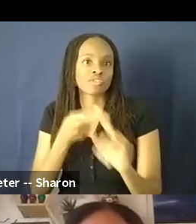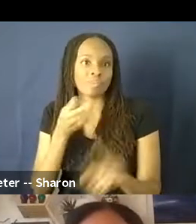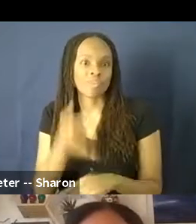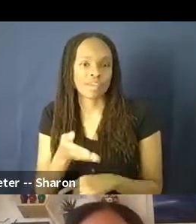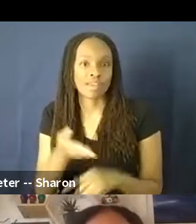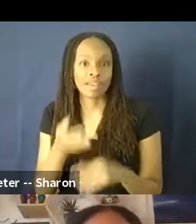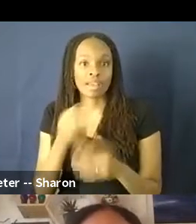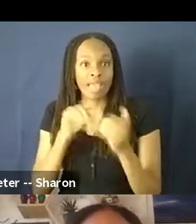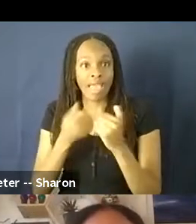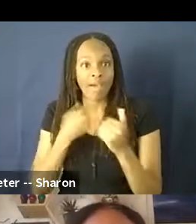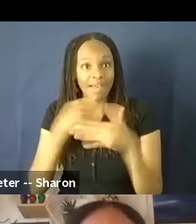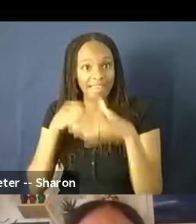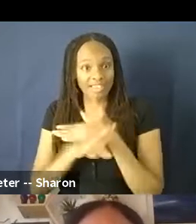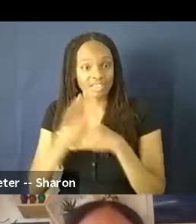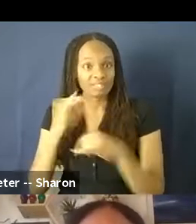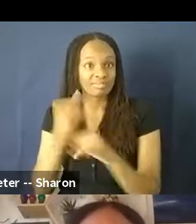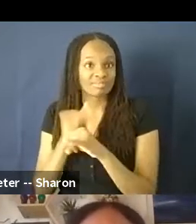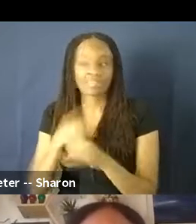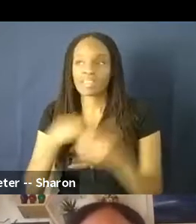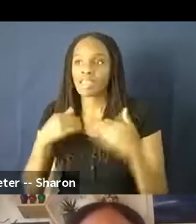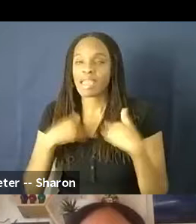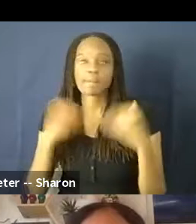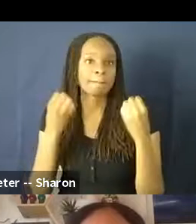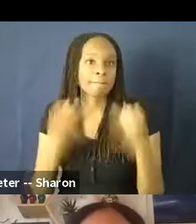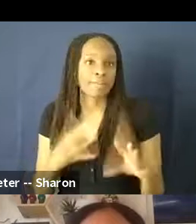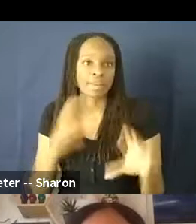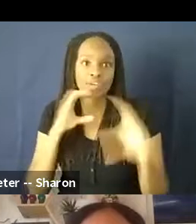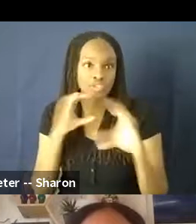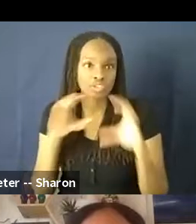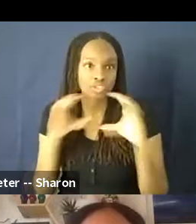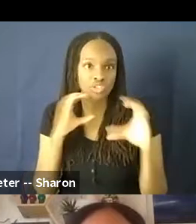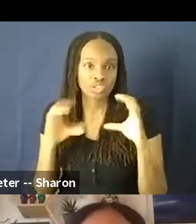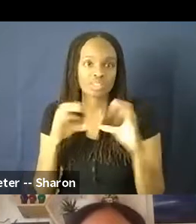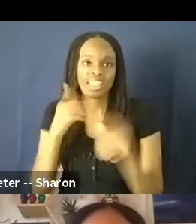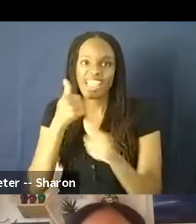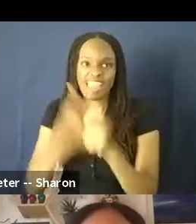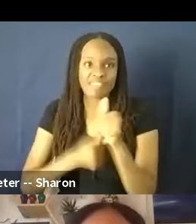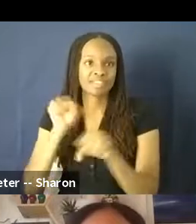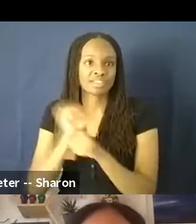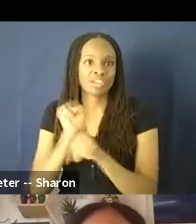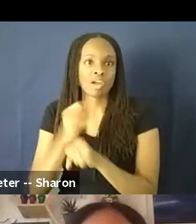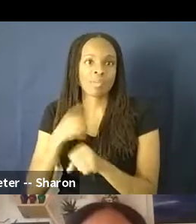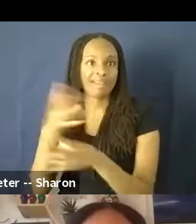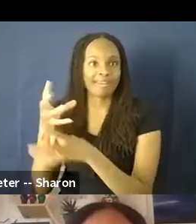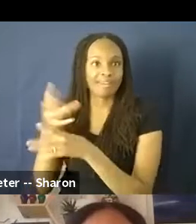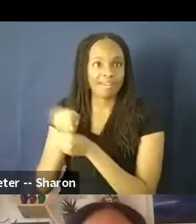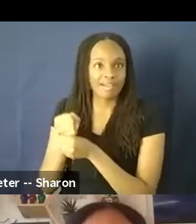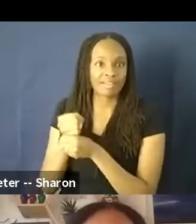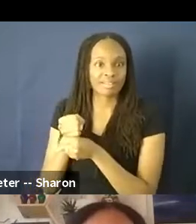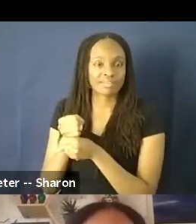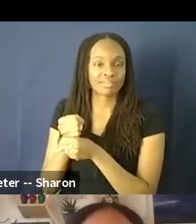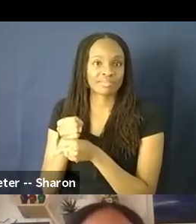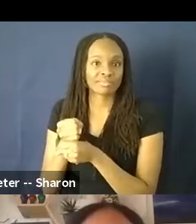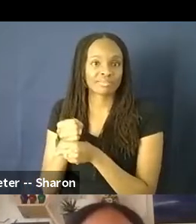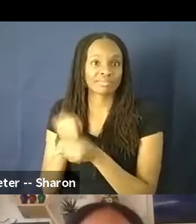into the industry was having a lot of these conversations and every single job I've gotten has pretty much